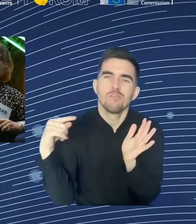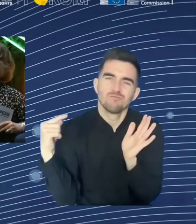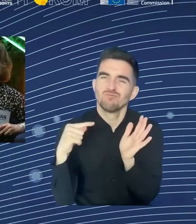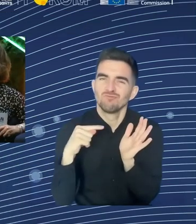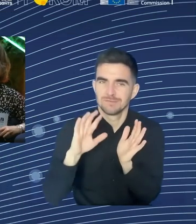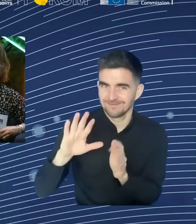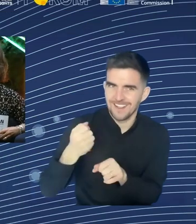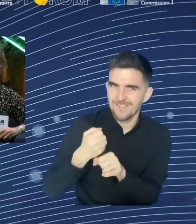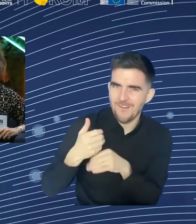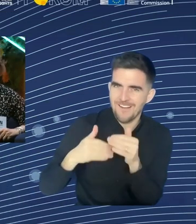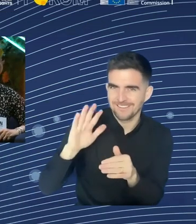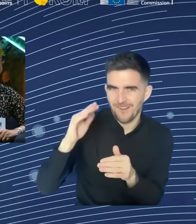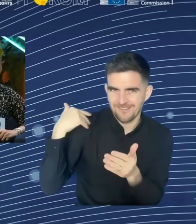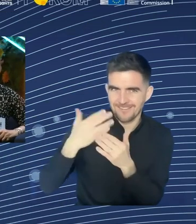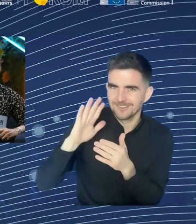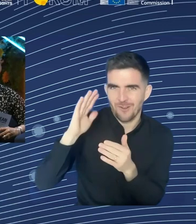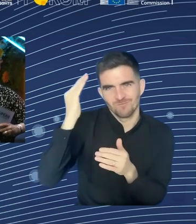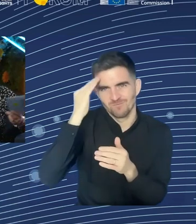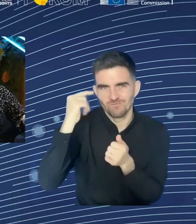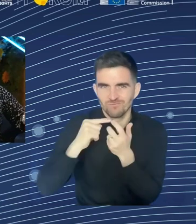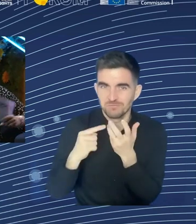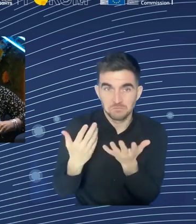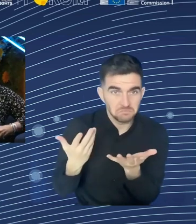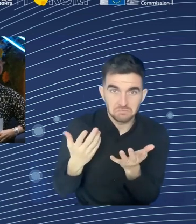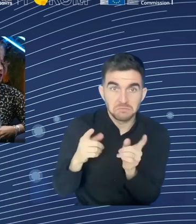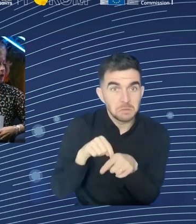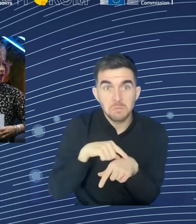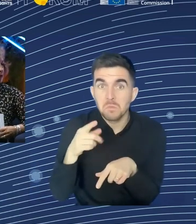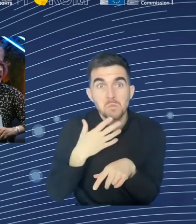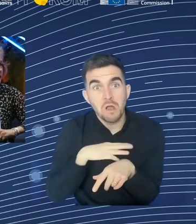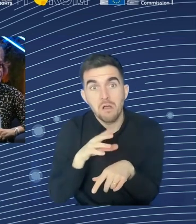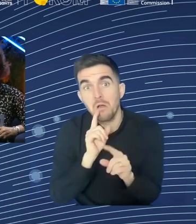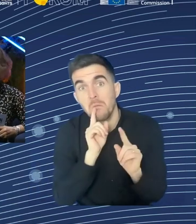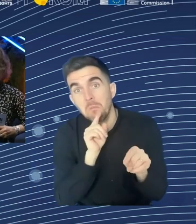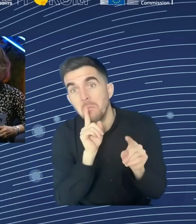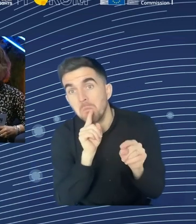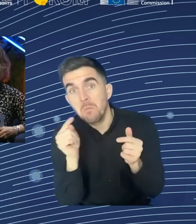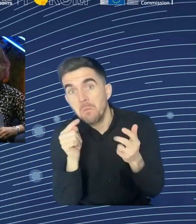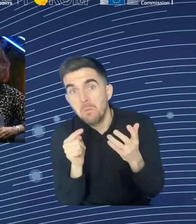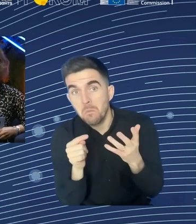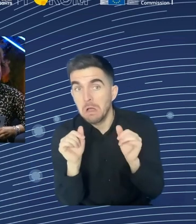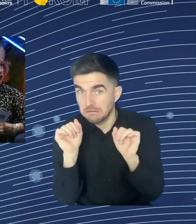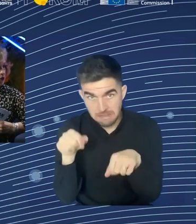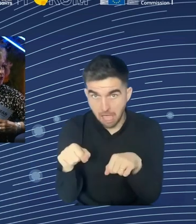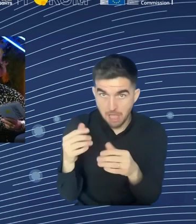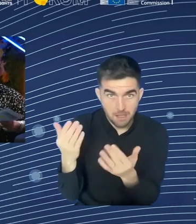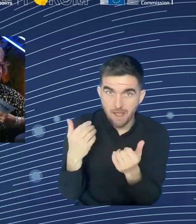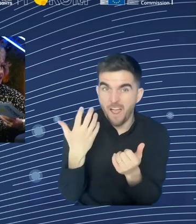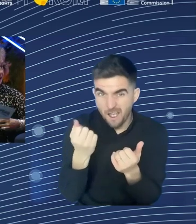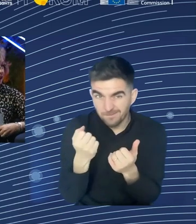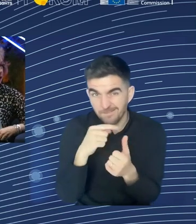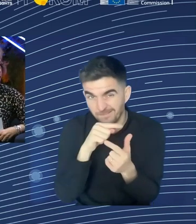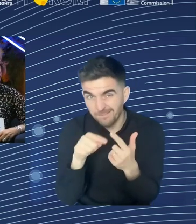some people were probably still answering. And demographic change was also mentioned by Barbara. So, besides those three